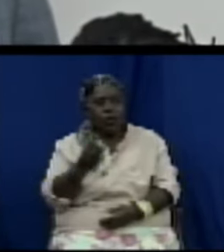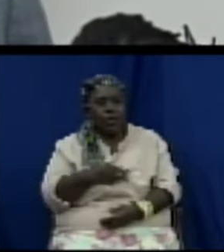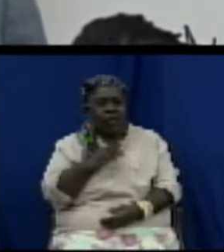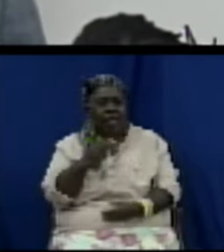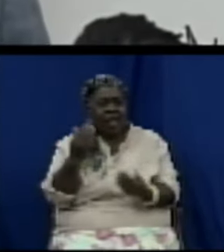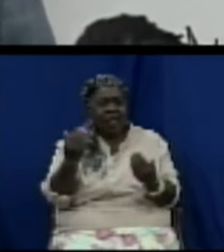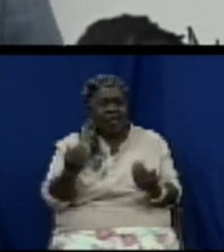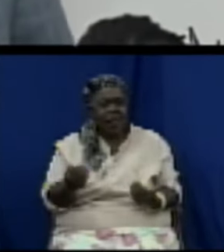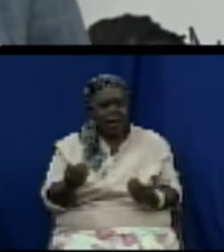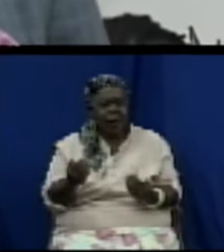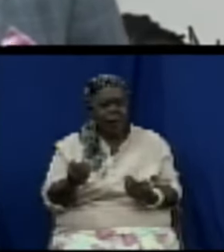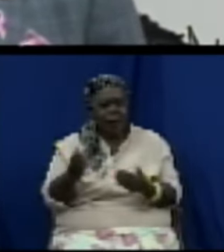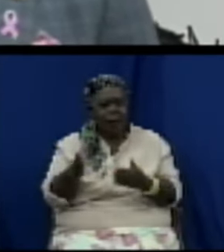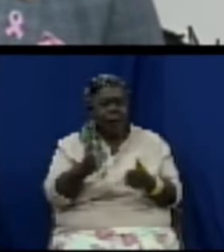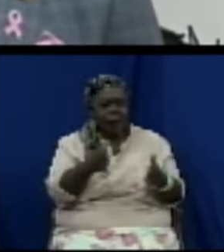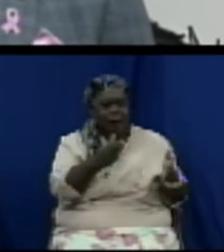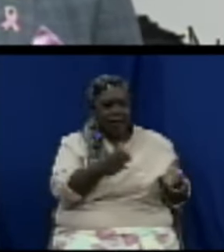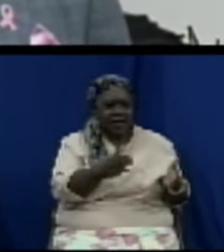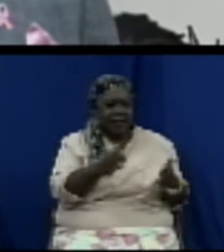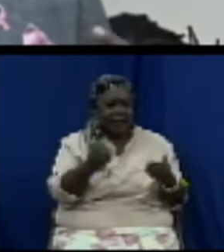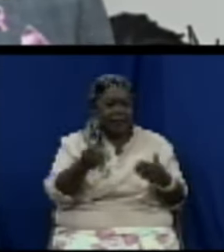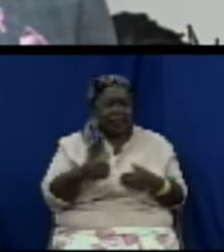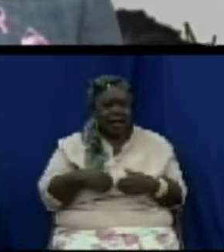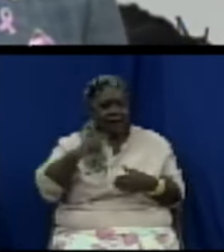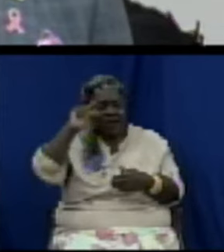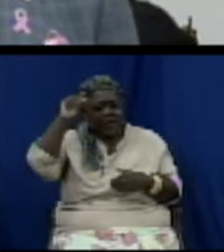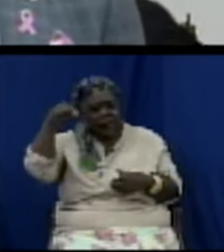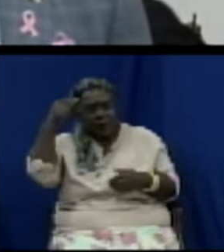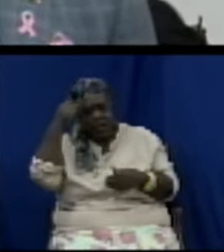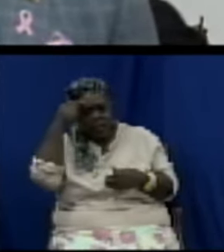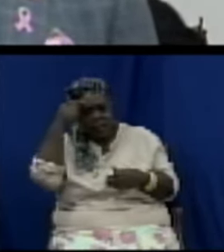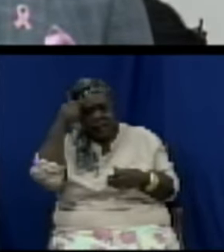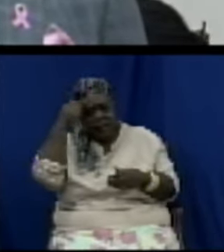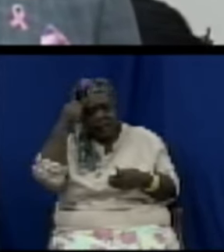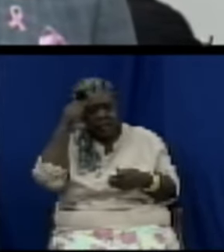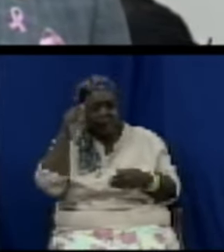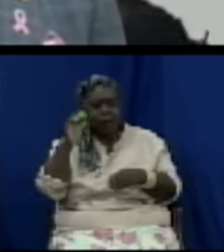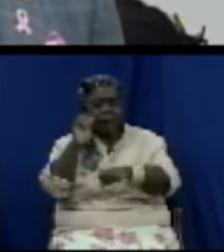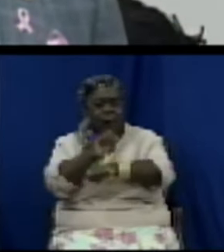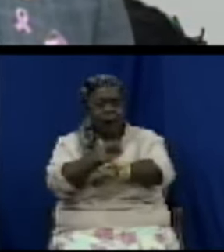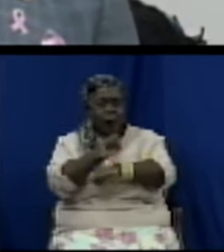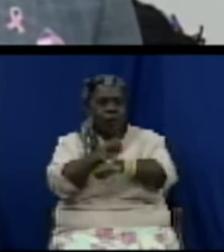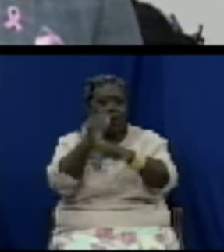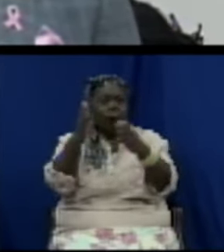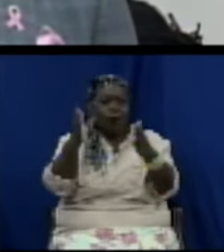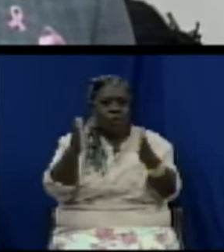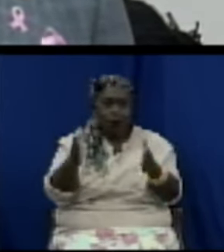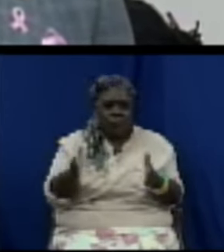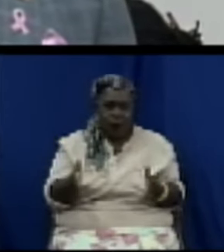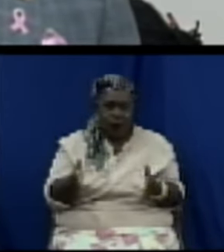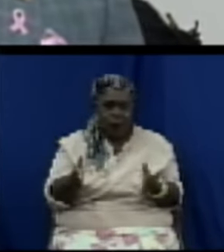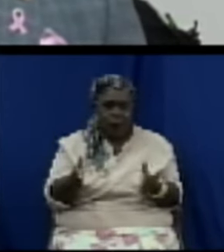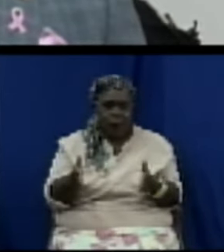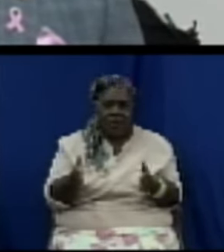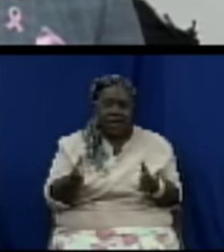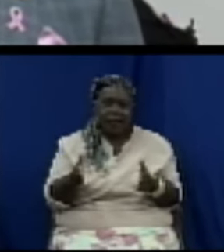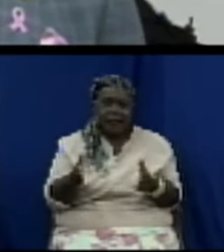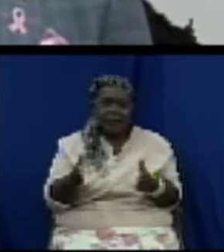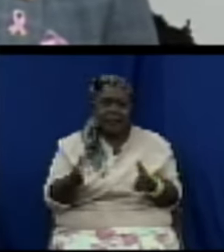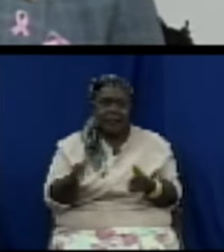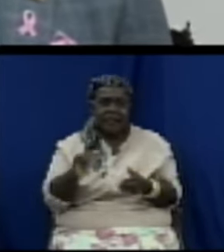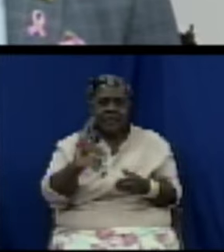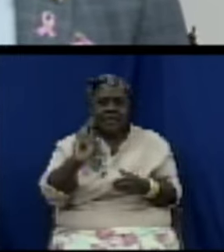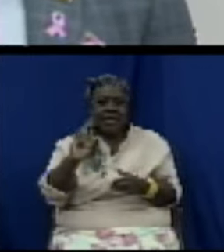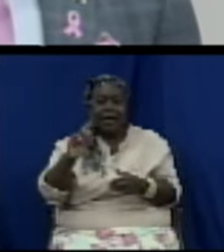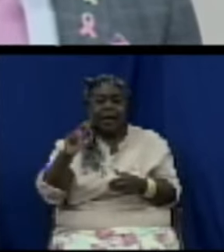mean? Because we hear over the years the issues with the civil service and that I'm not going to sugarcoat. We are trying to deal with it